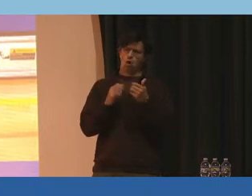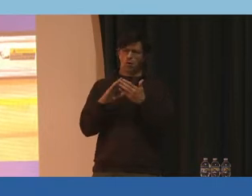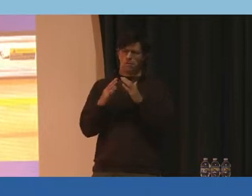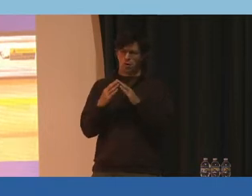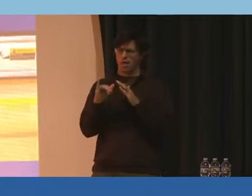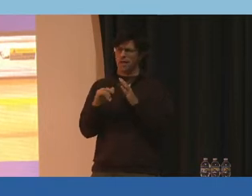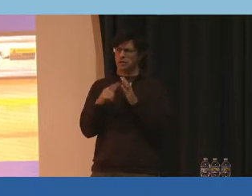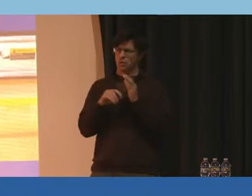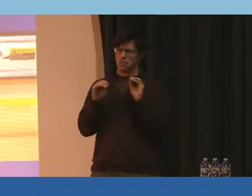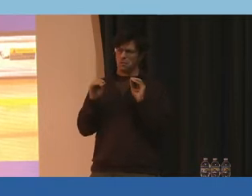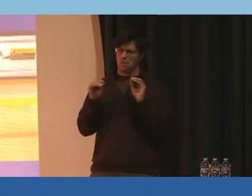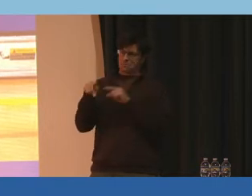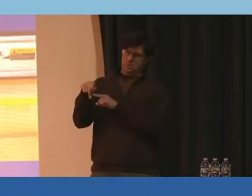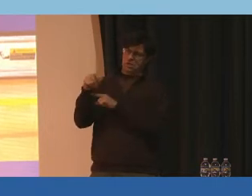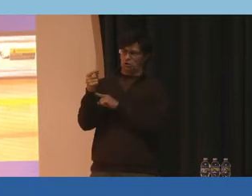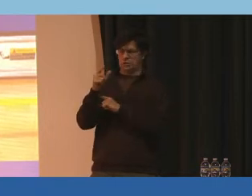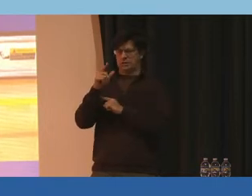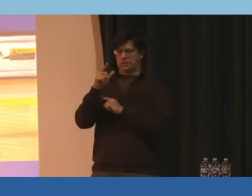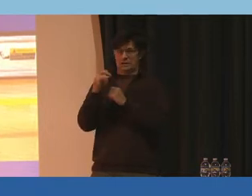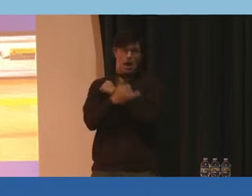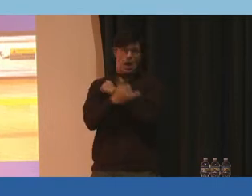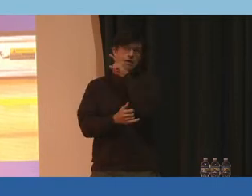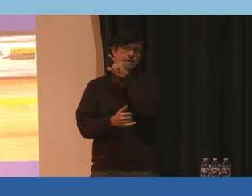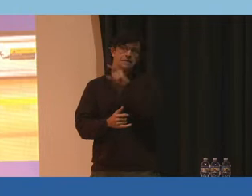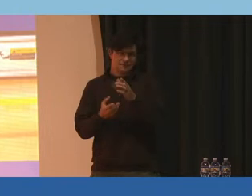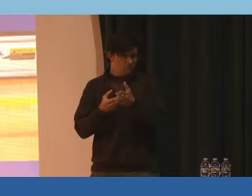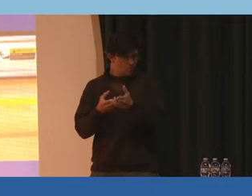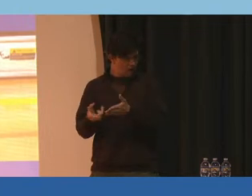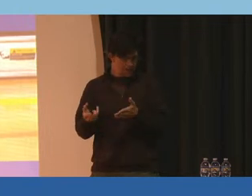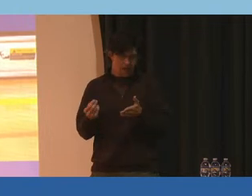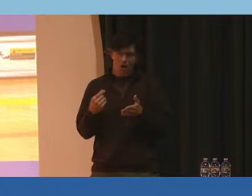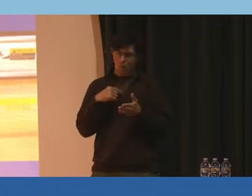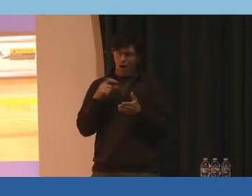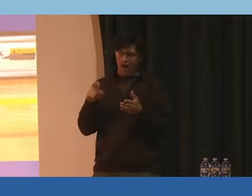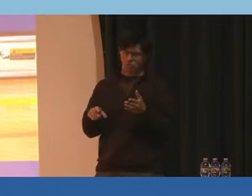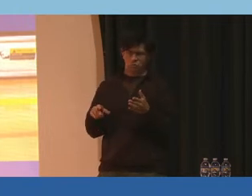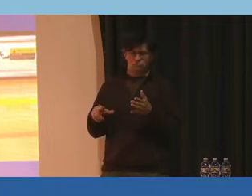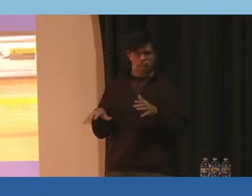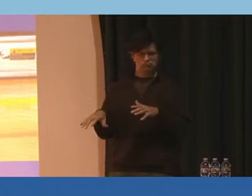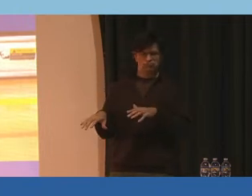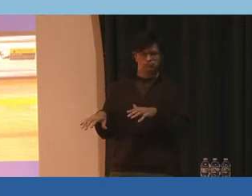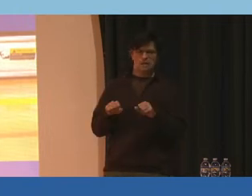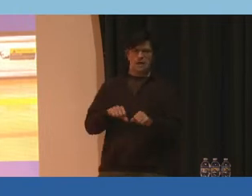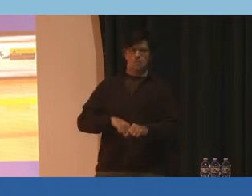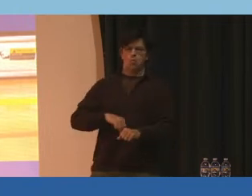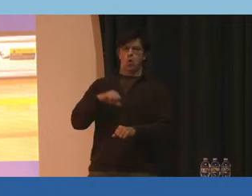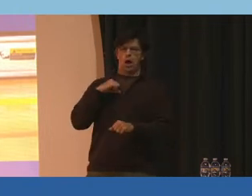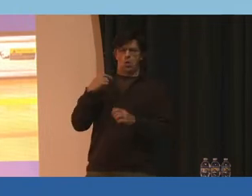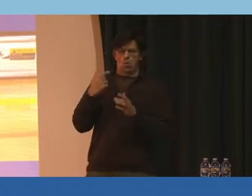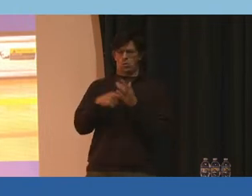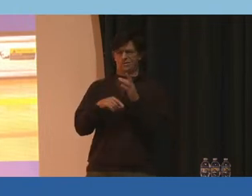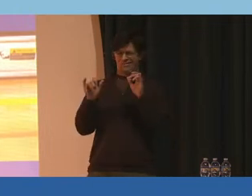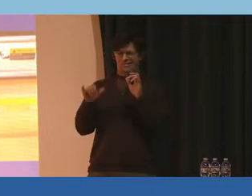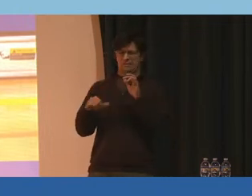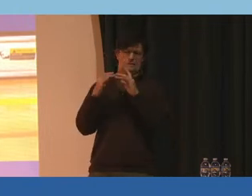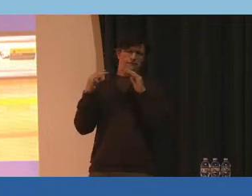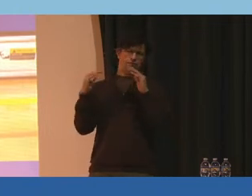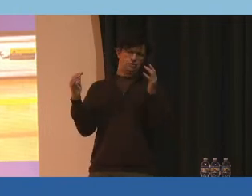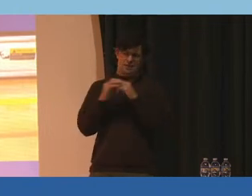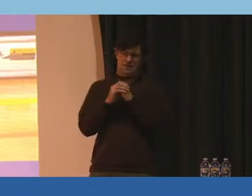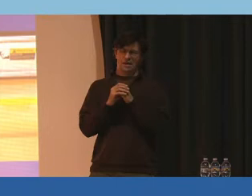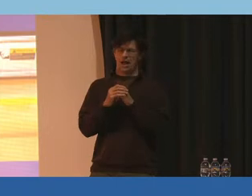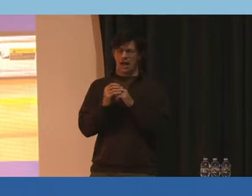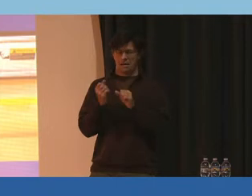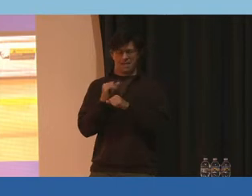what Prince George's County is, quite frankly. And we must not only take pride in what this diversity is, but make it a